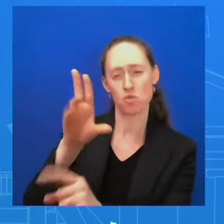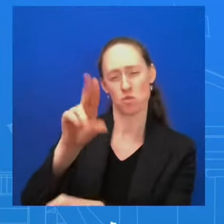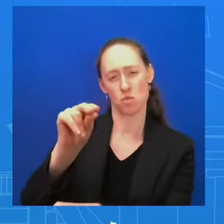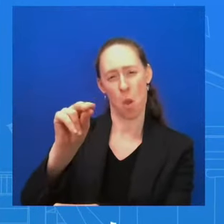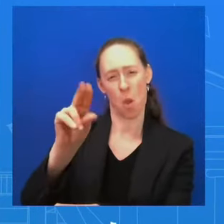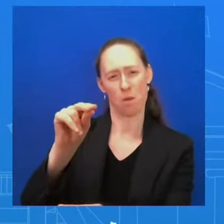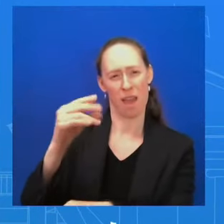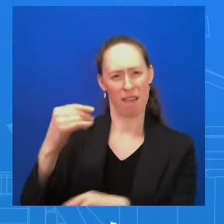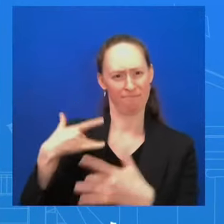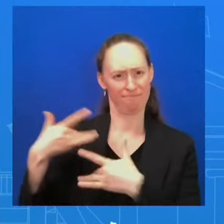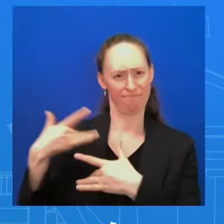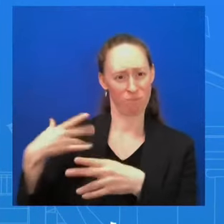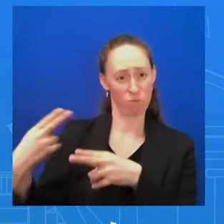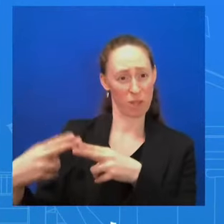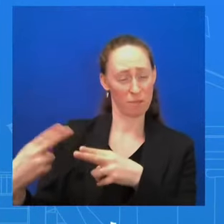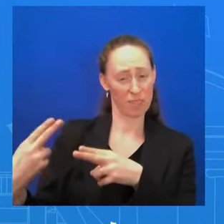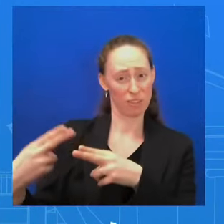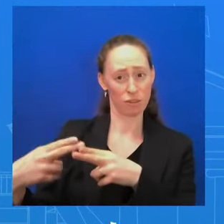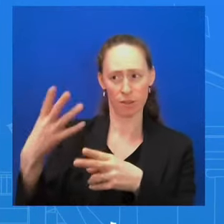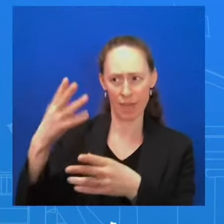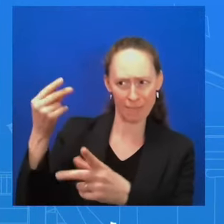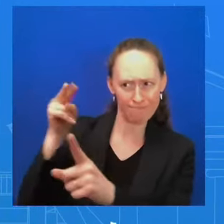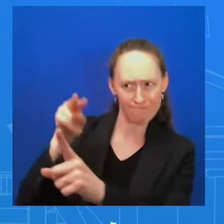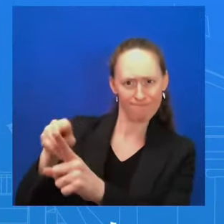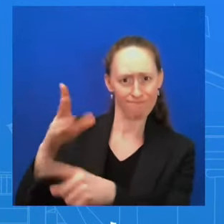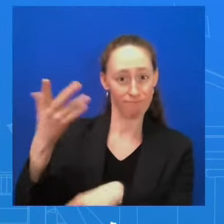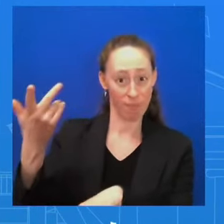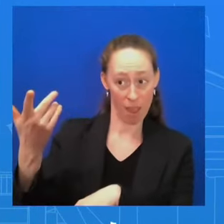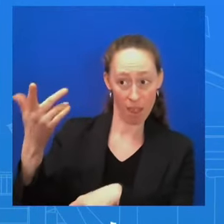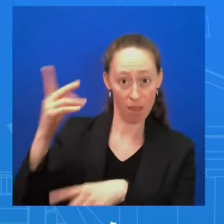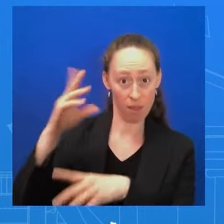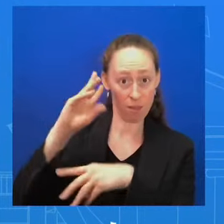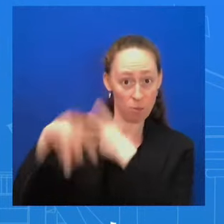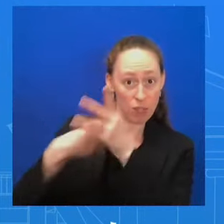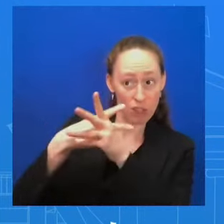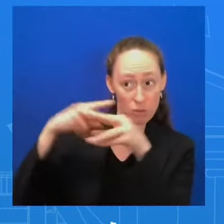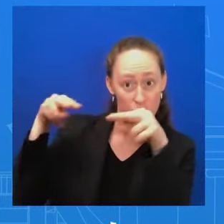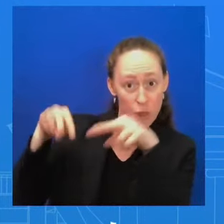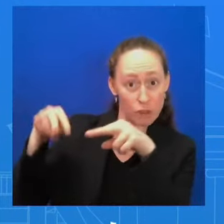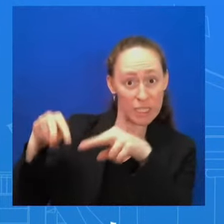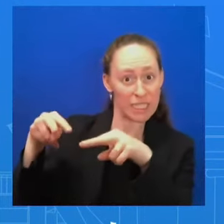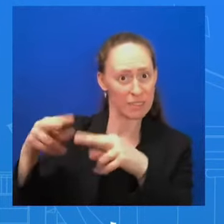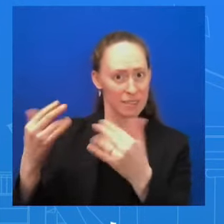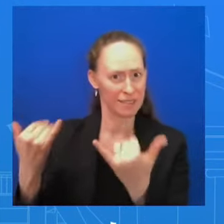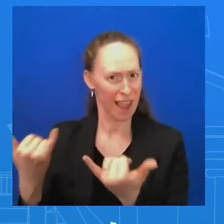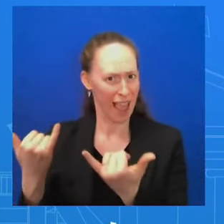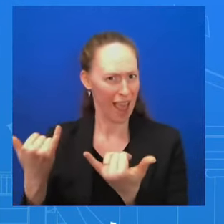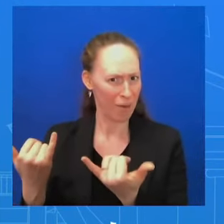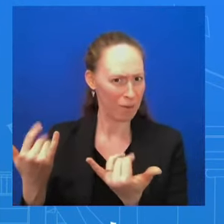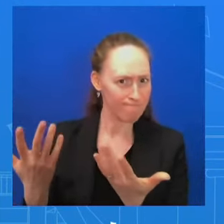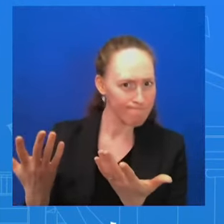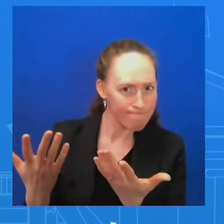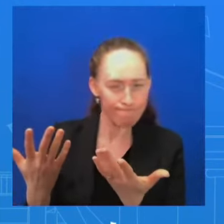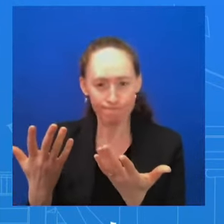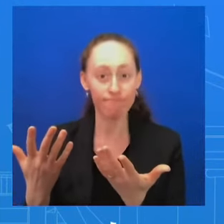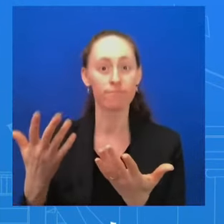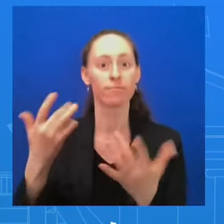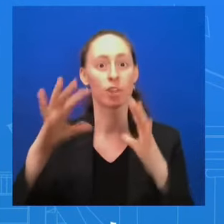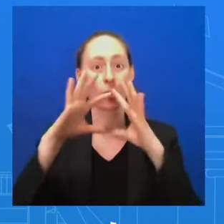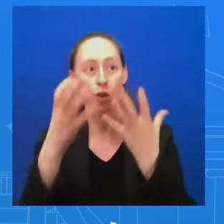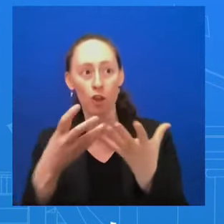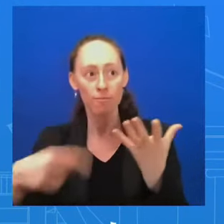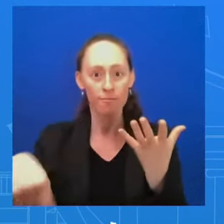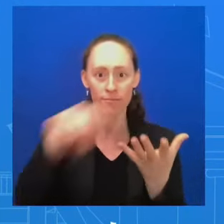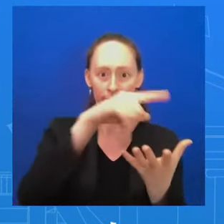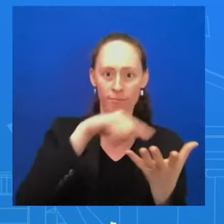that this particular president has in Israel and with Israeli leadership based on his long public service of support. When talk